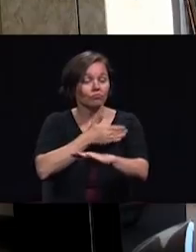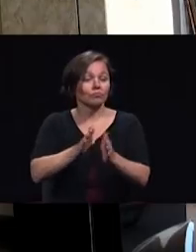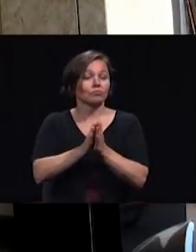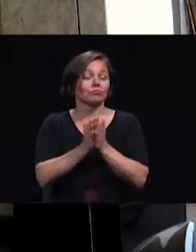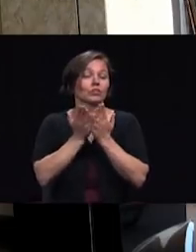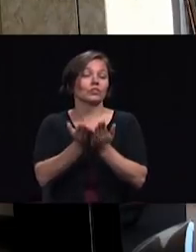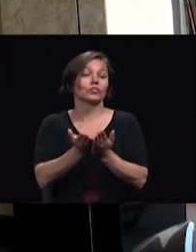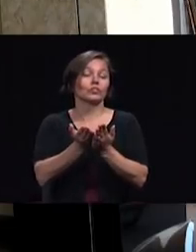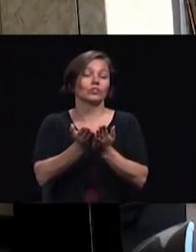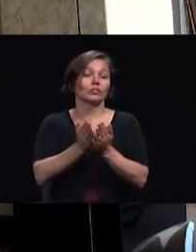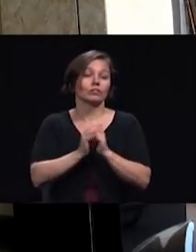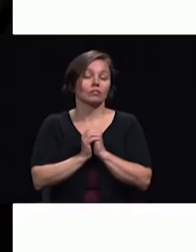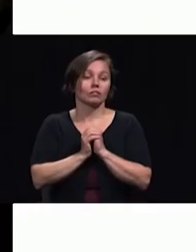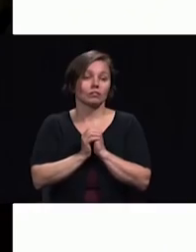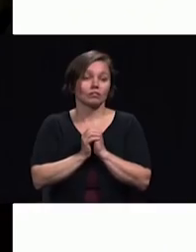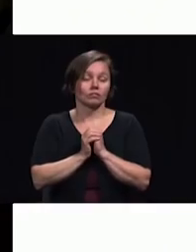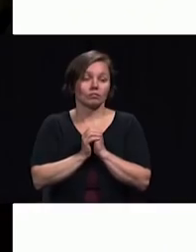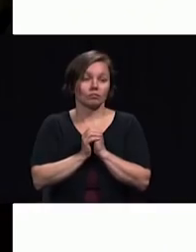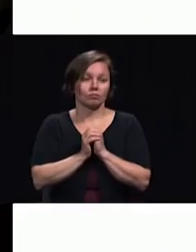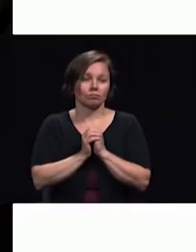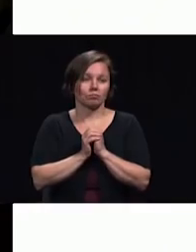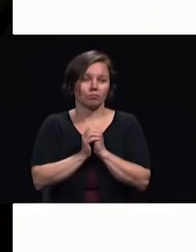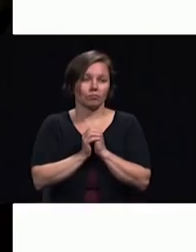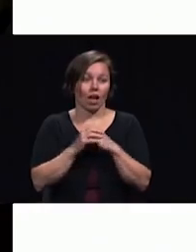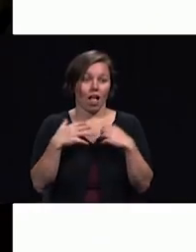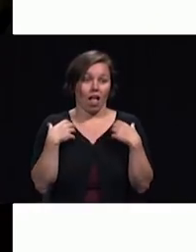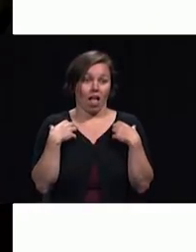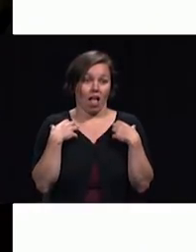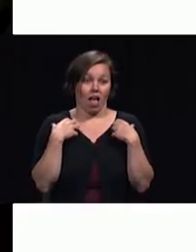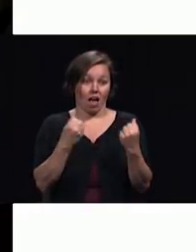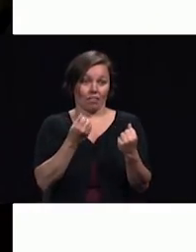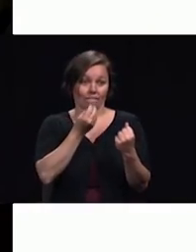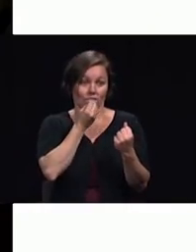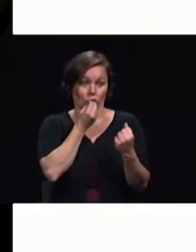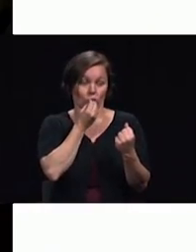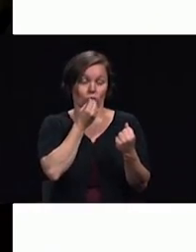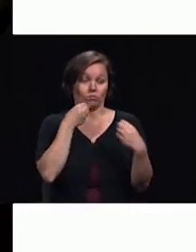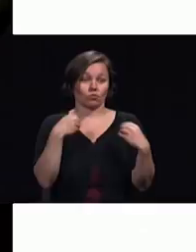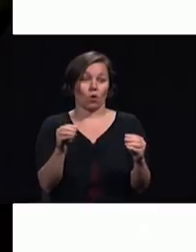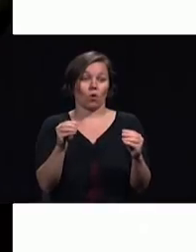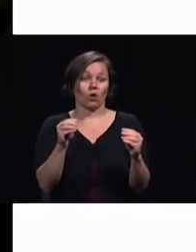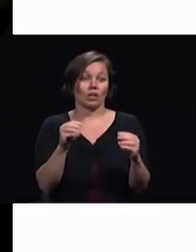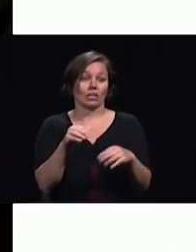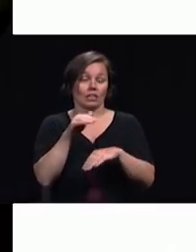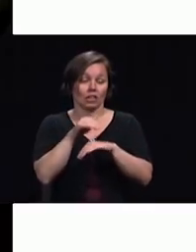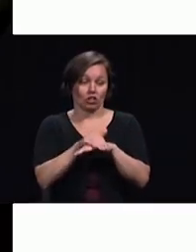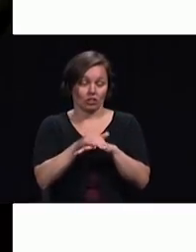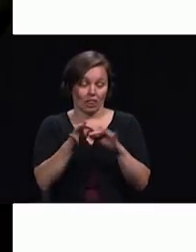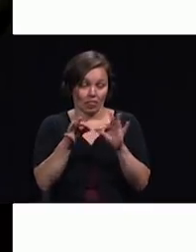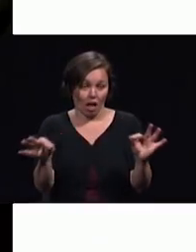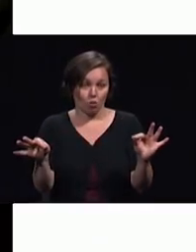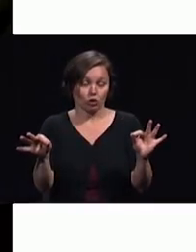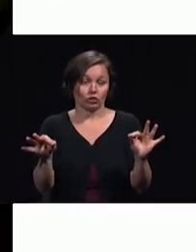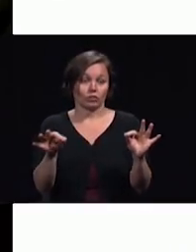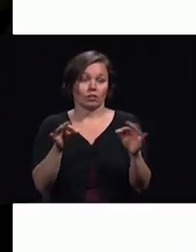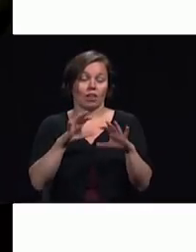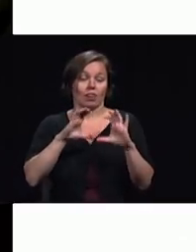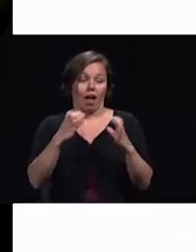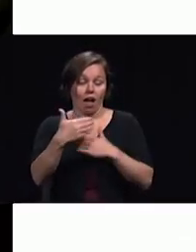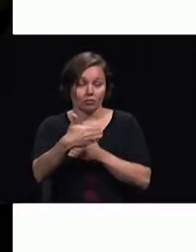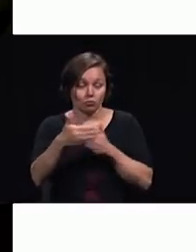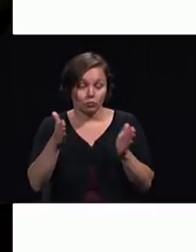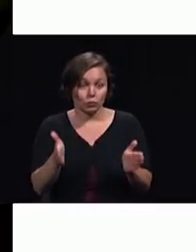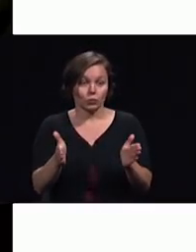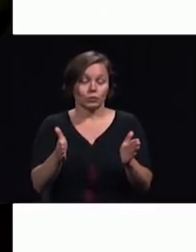half food product store as well as the English language and the music classroom as well as